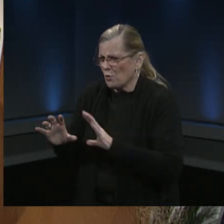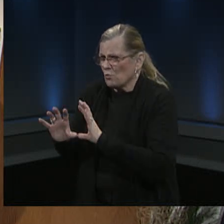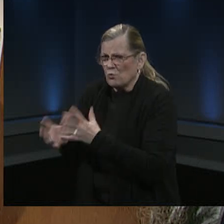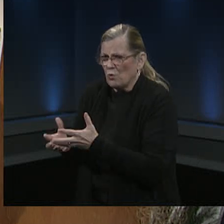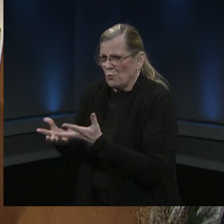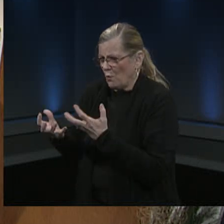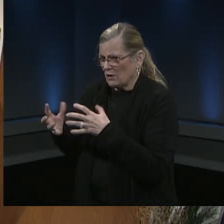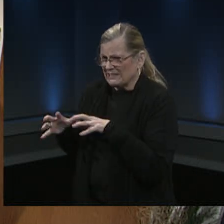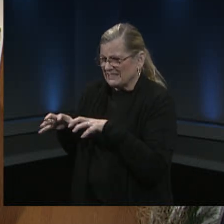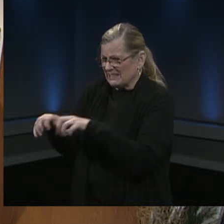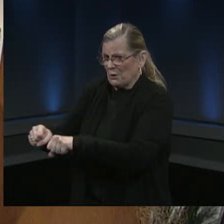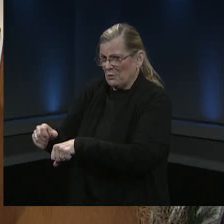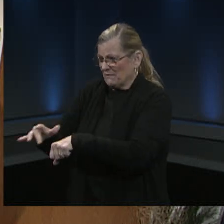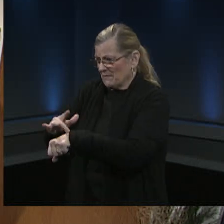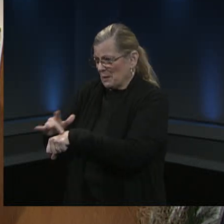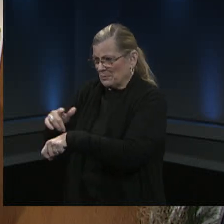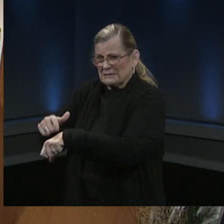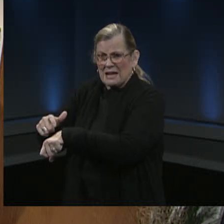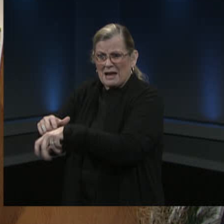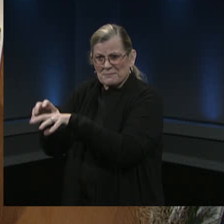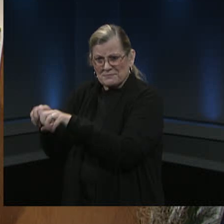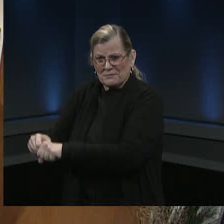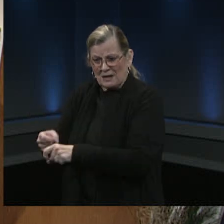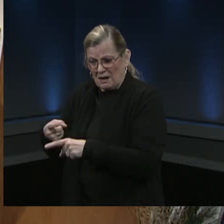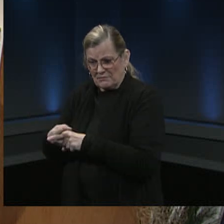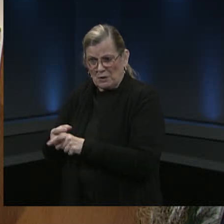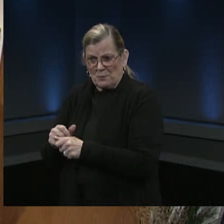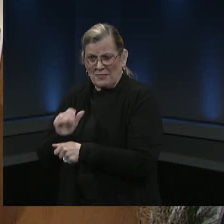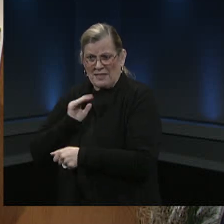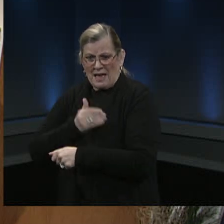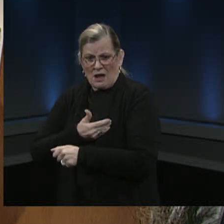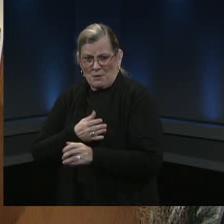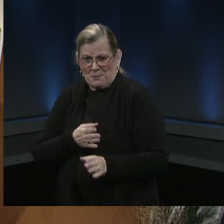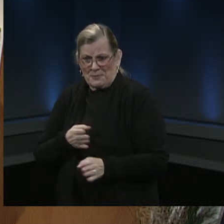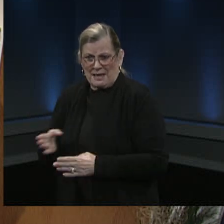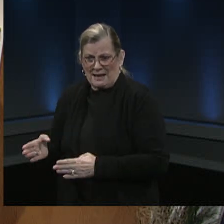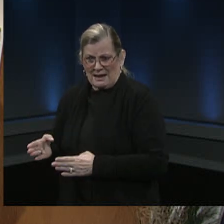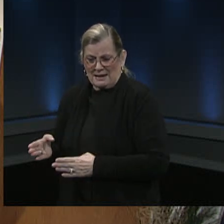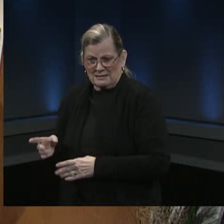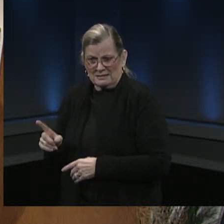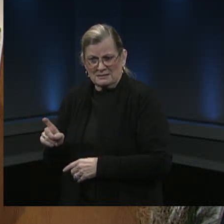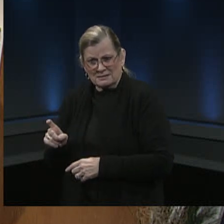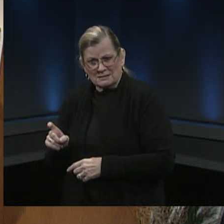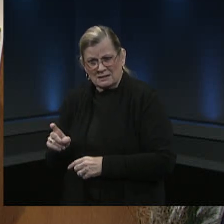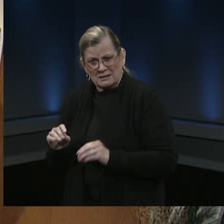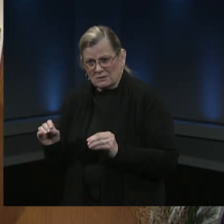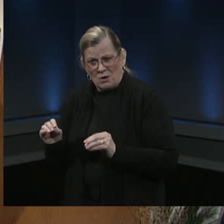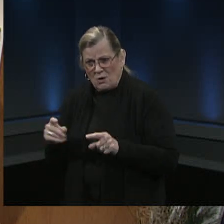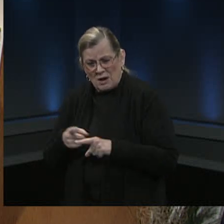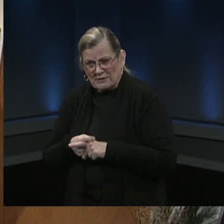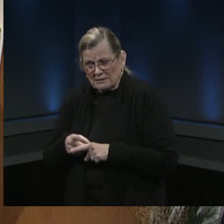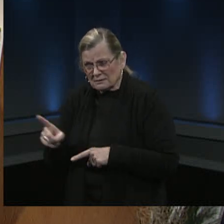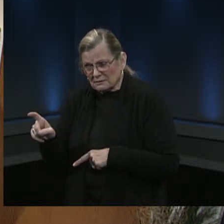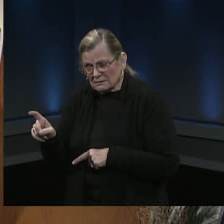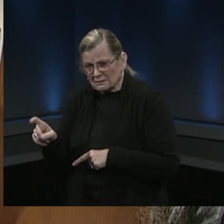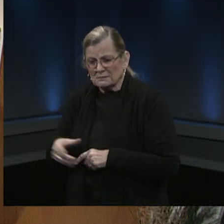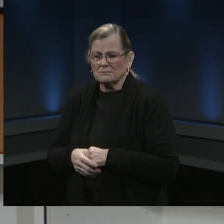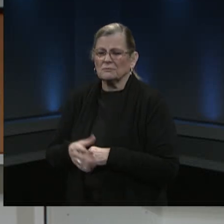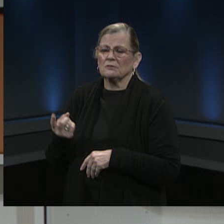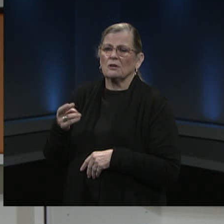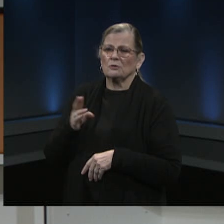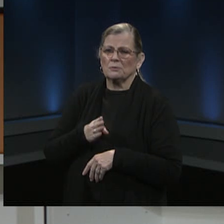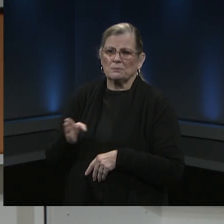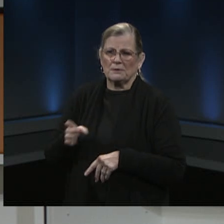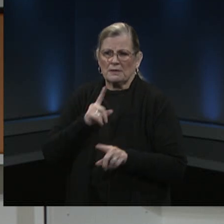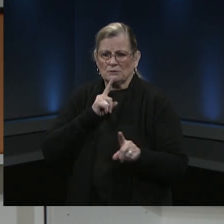that would conflict with fcps's plans because of the traffic the high traffic that the website is going through right so let me let me